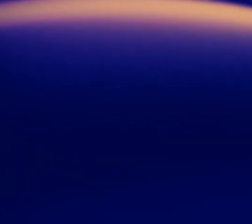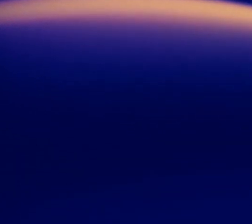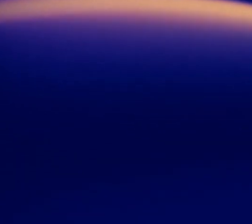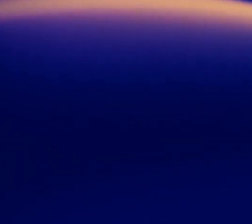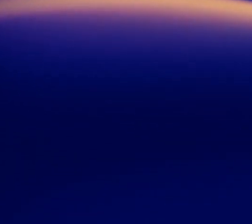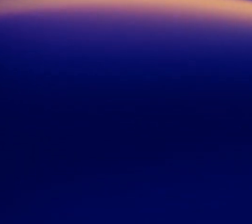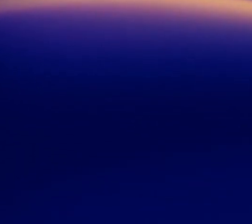Thank